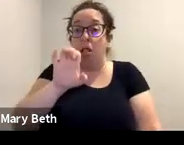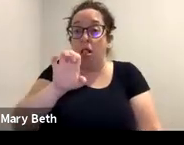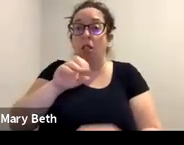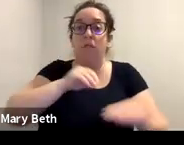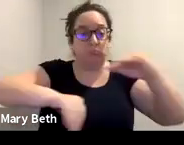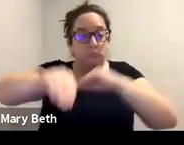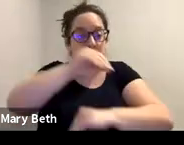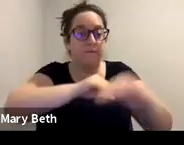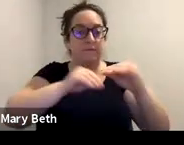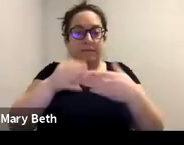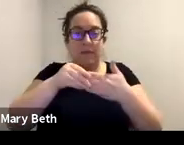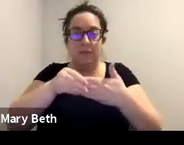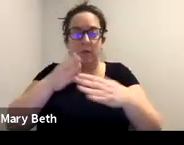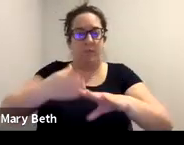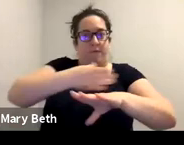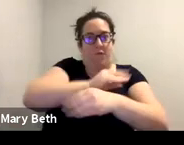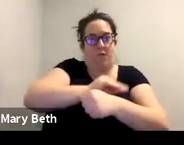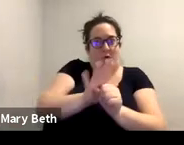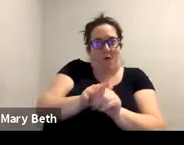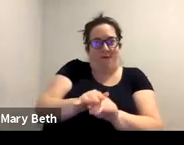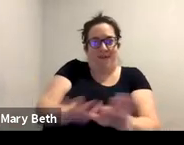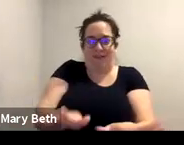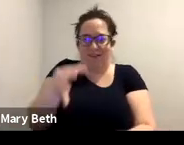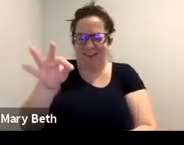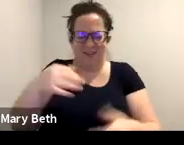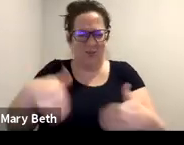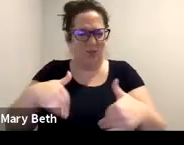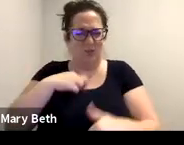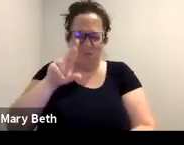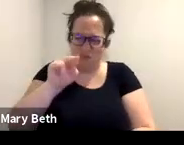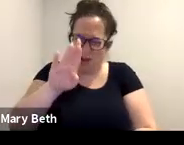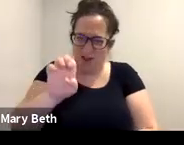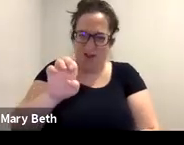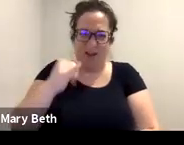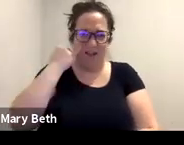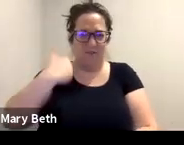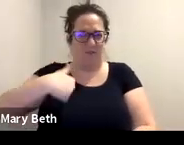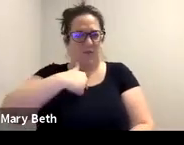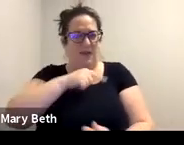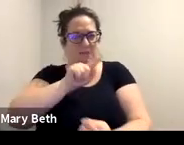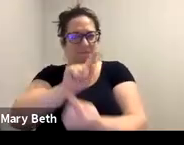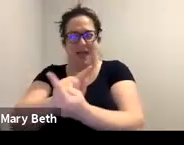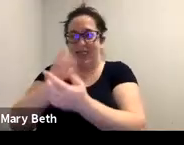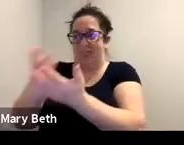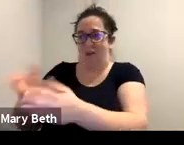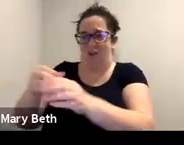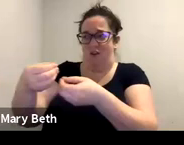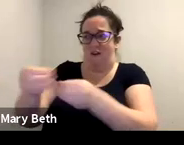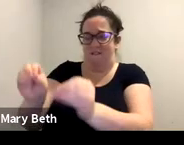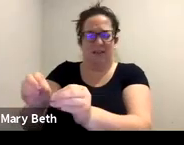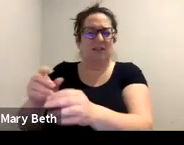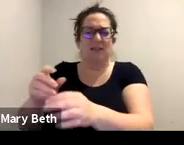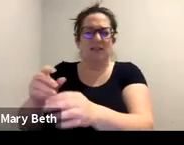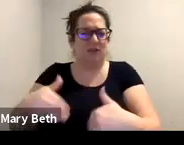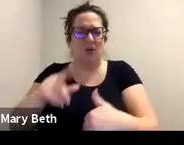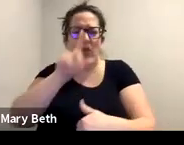COVID-19, for example, it was really rare for us to meet with our clients at our office. We usually only met with our clients at the office. If they